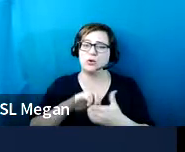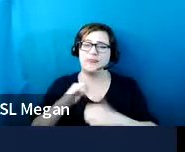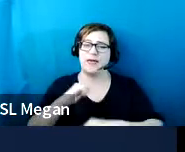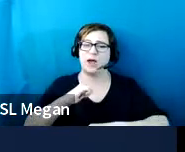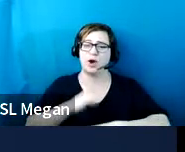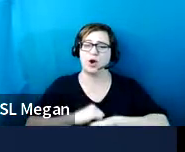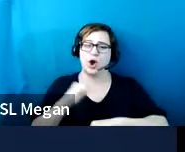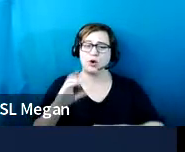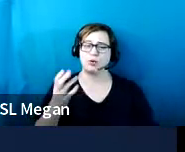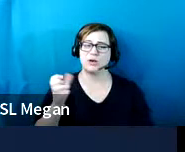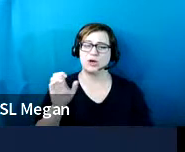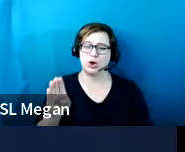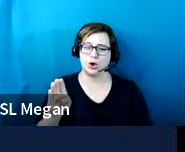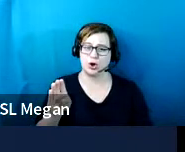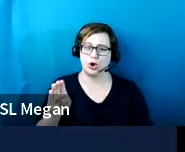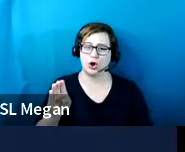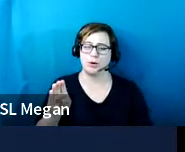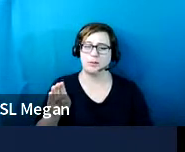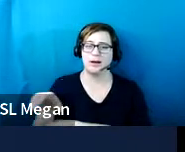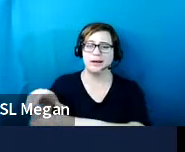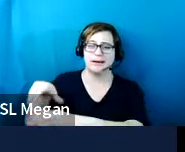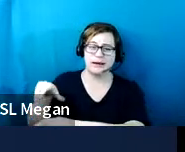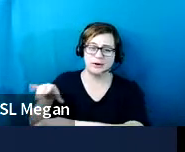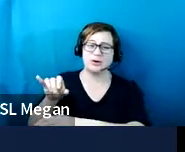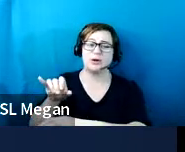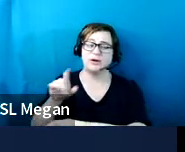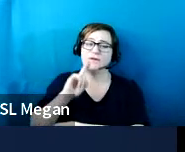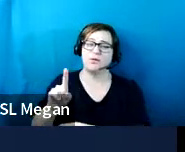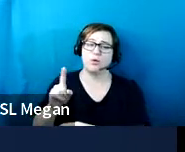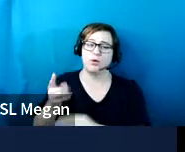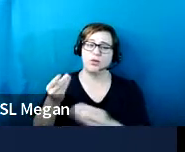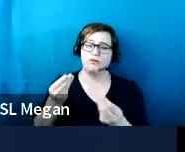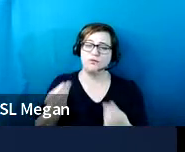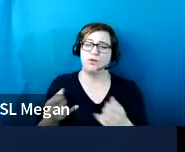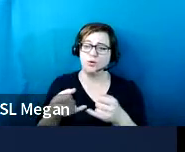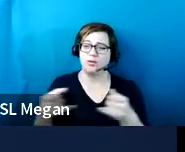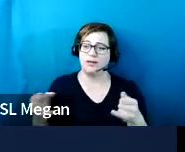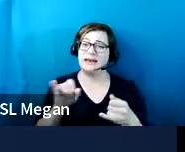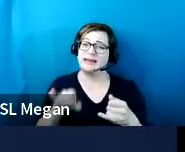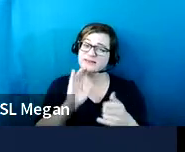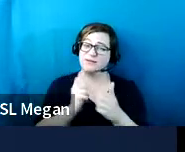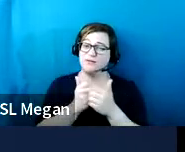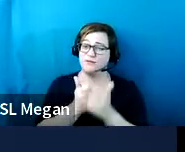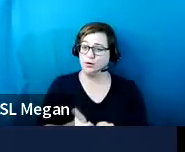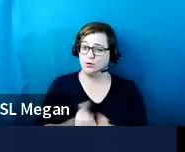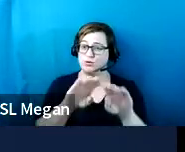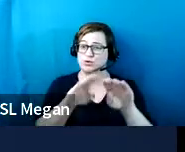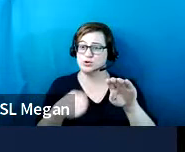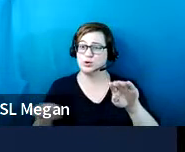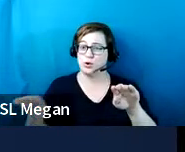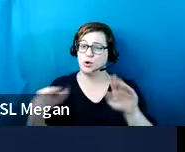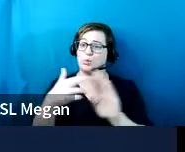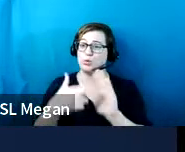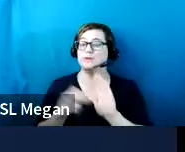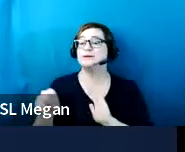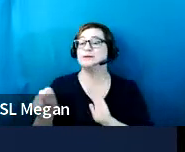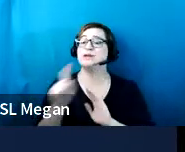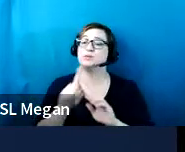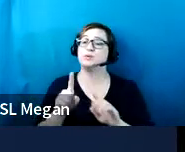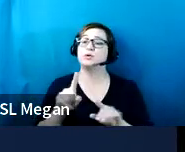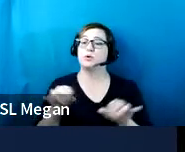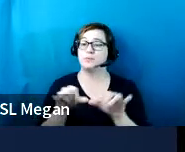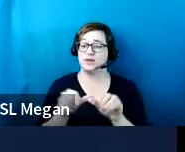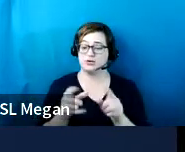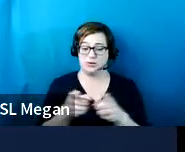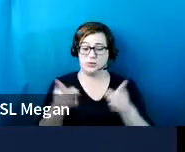the flow line if it is within the slope rules? Uh, yes. So when you're measuring the width of the parking